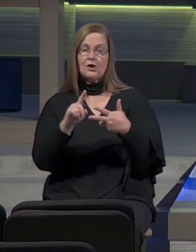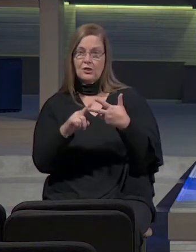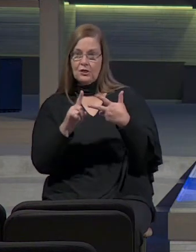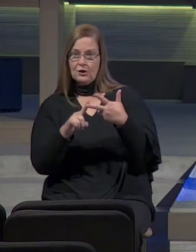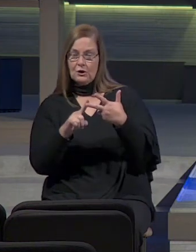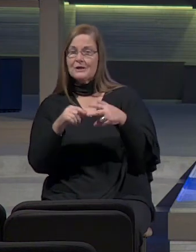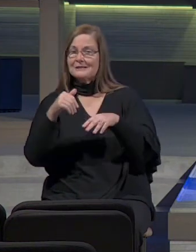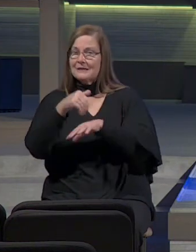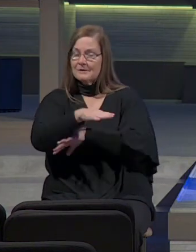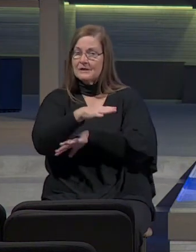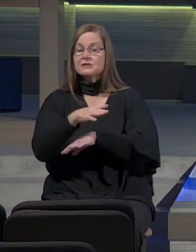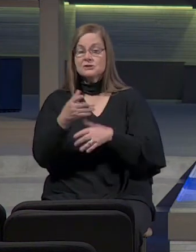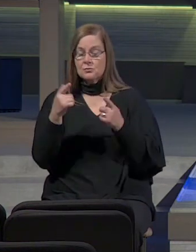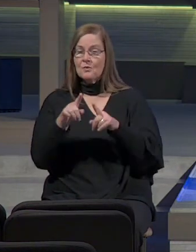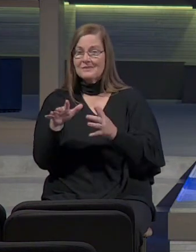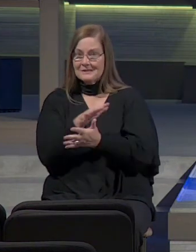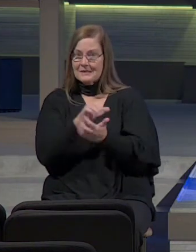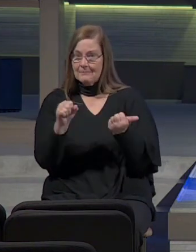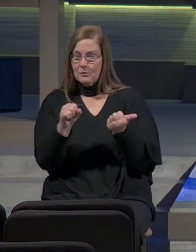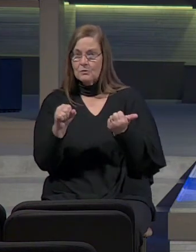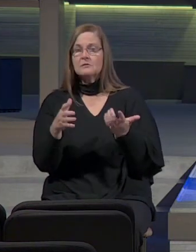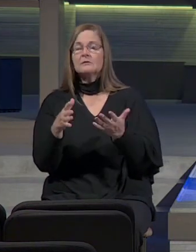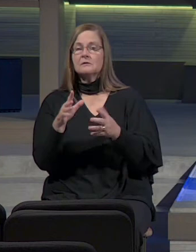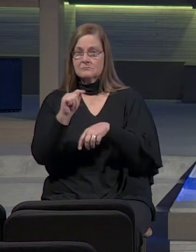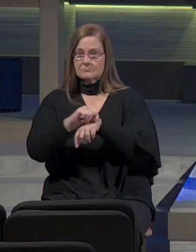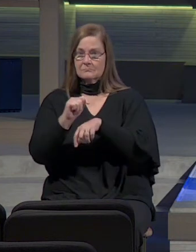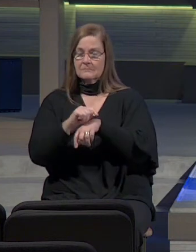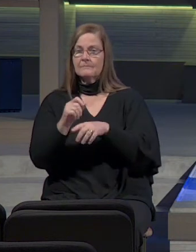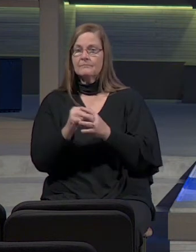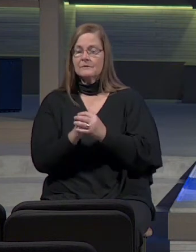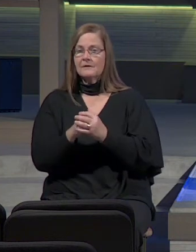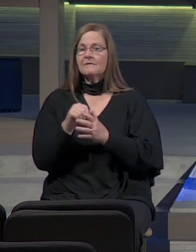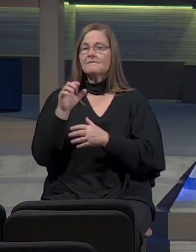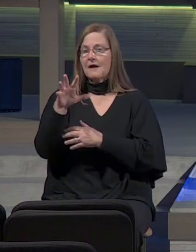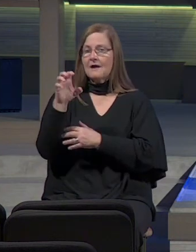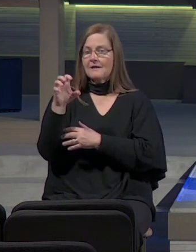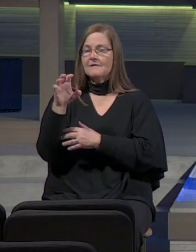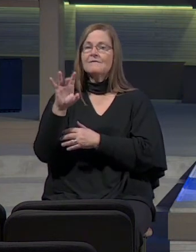was destroyed, the city was razed, 586.